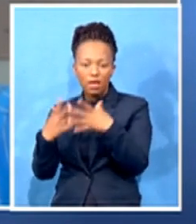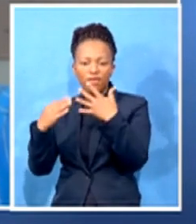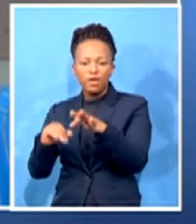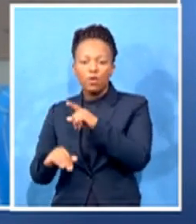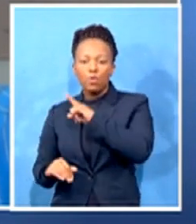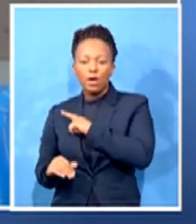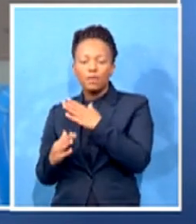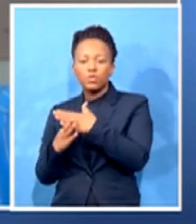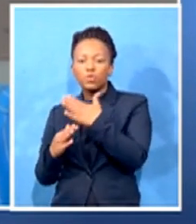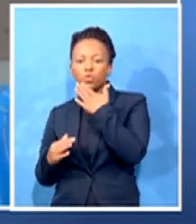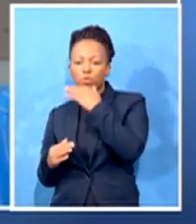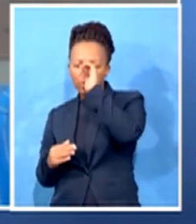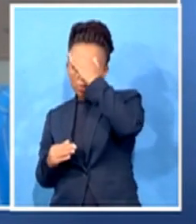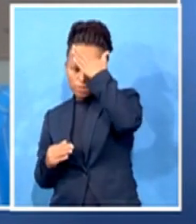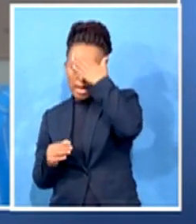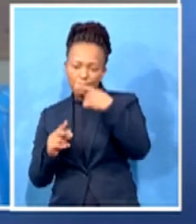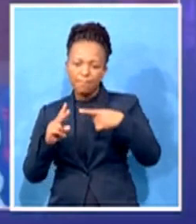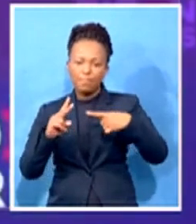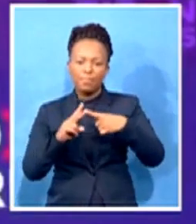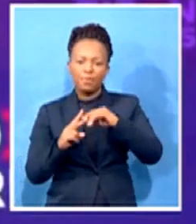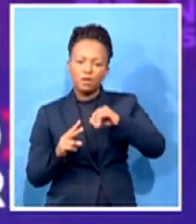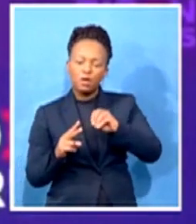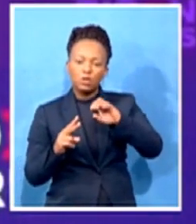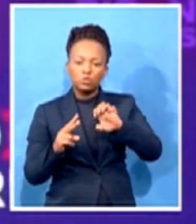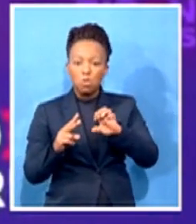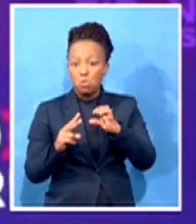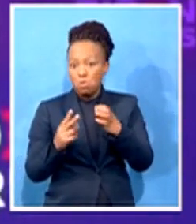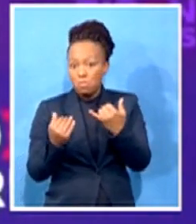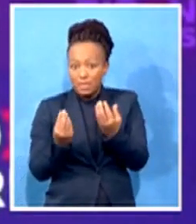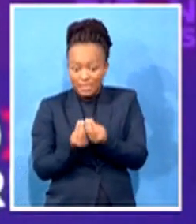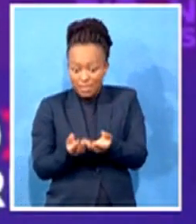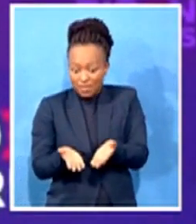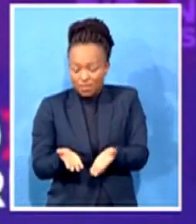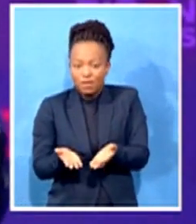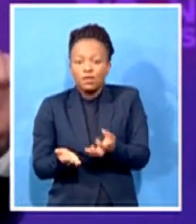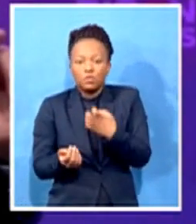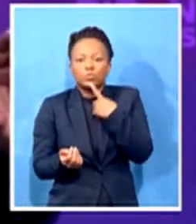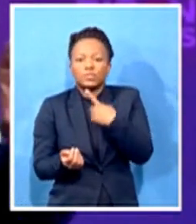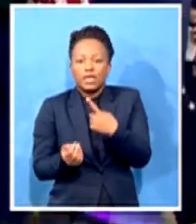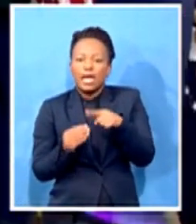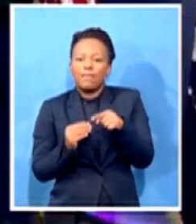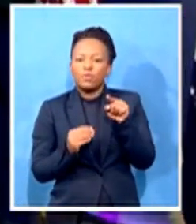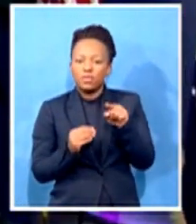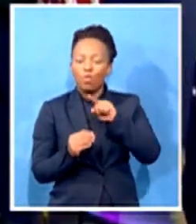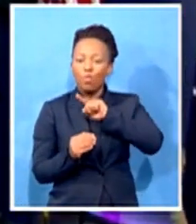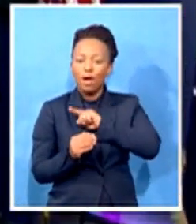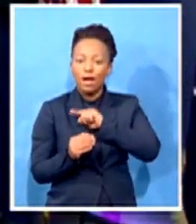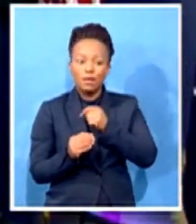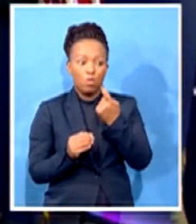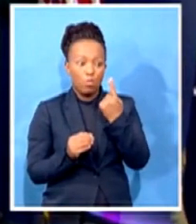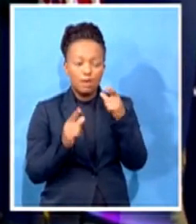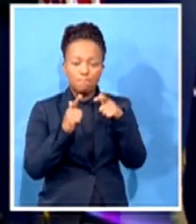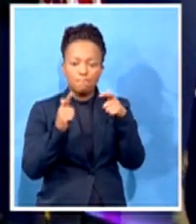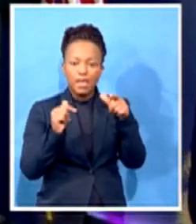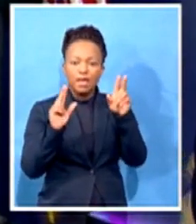This latest development might have something to say about that. One of the big issues that came out of that last debate